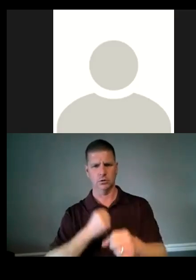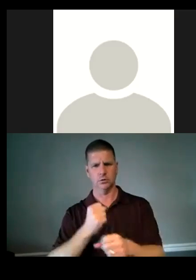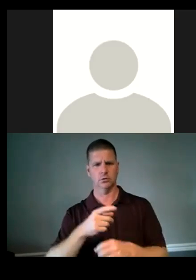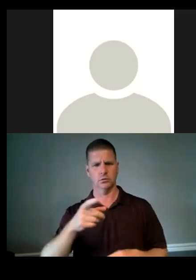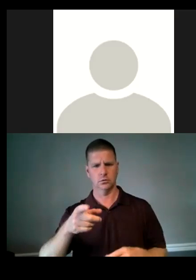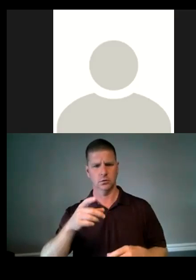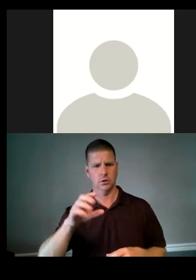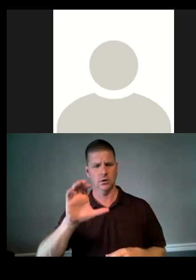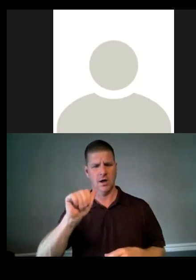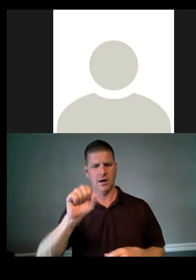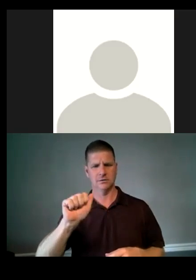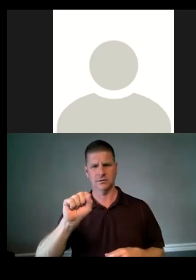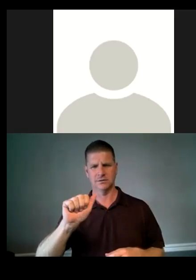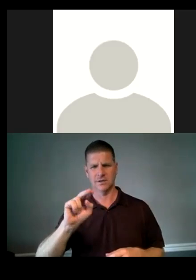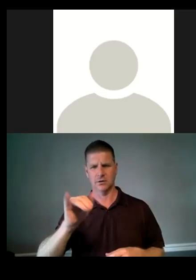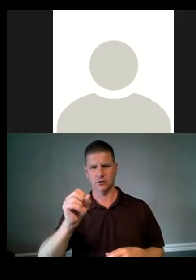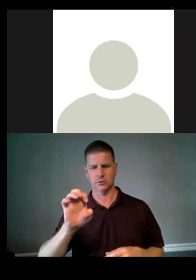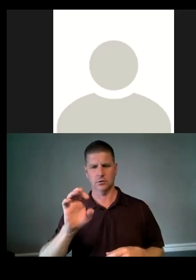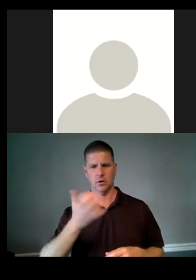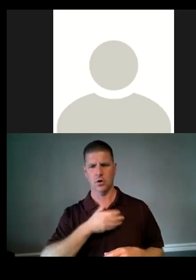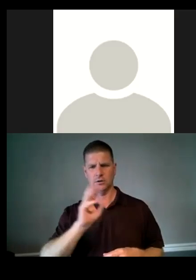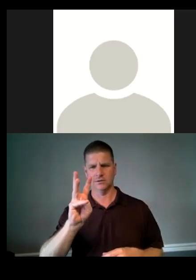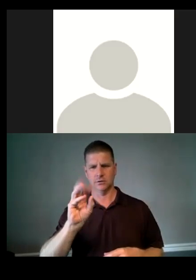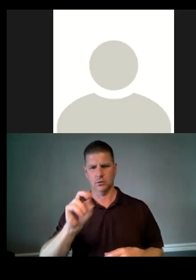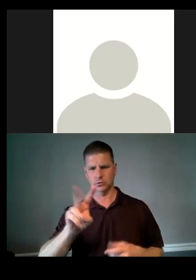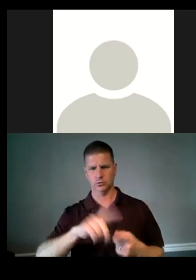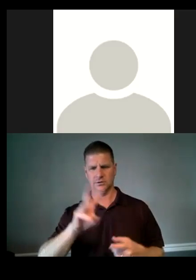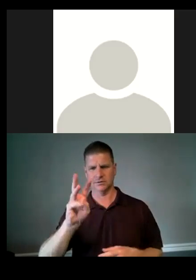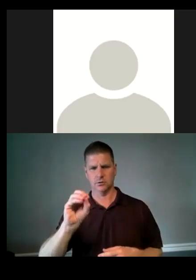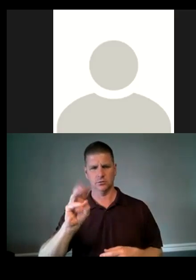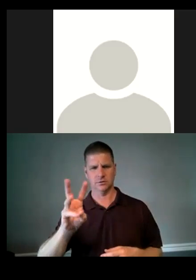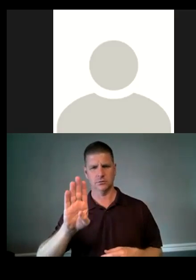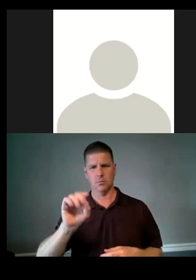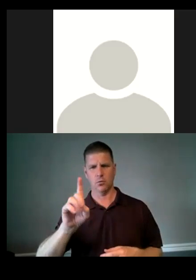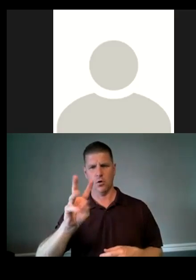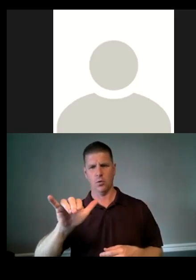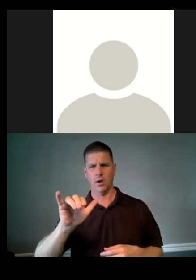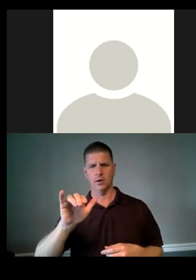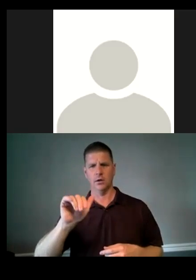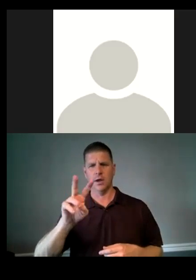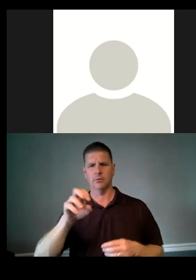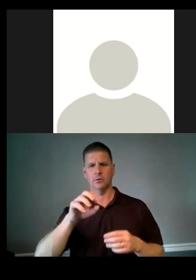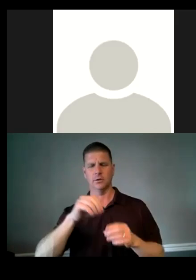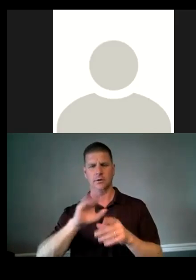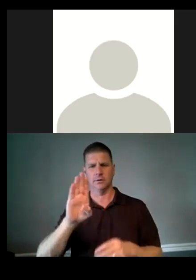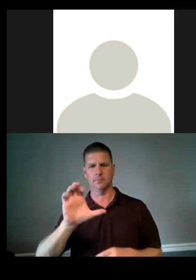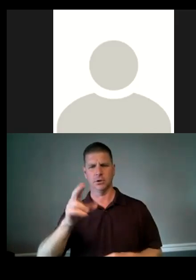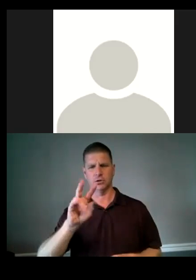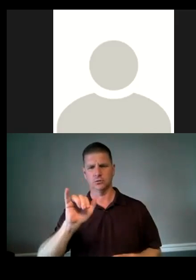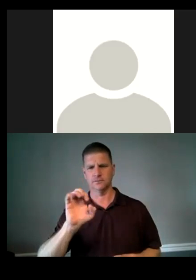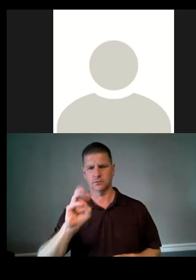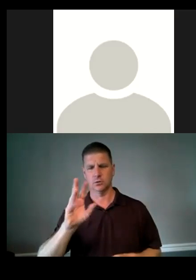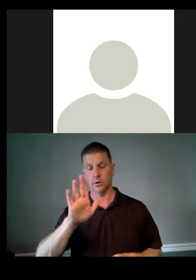approached the URA about developing our 1602 to 1606 Broadway Avenue property in Beachview. The other